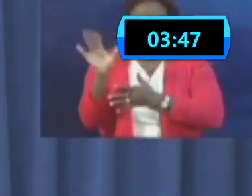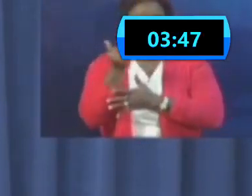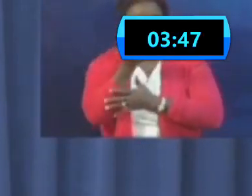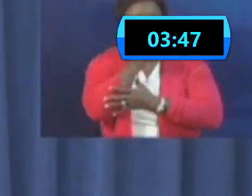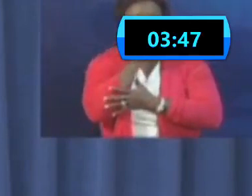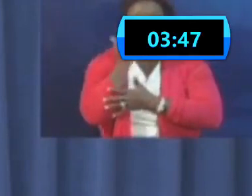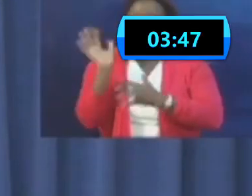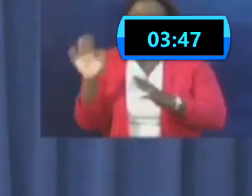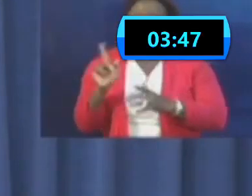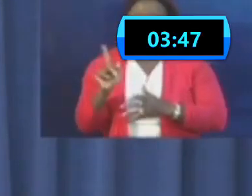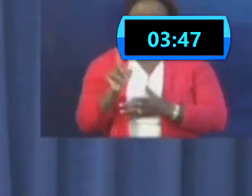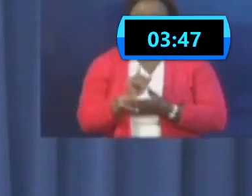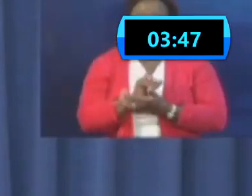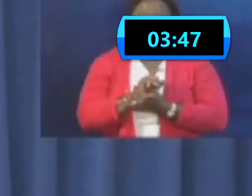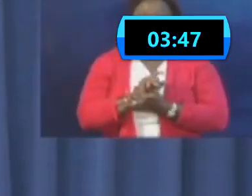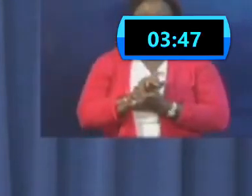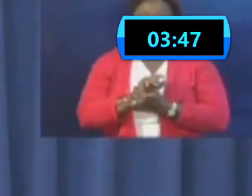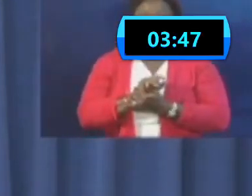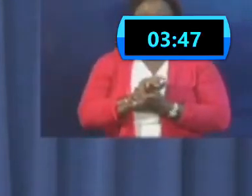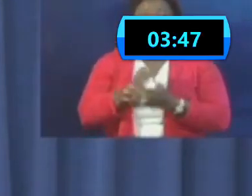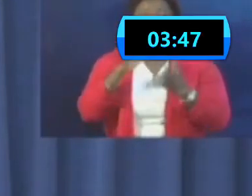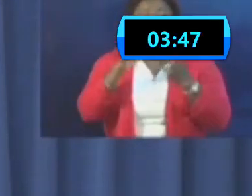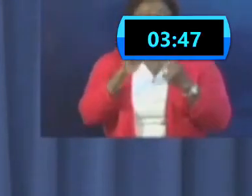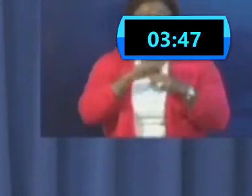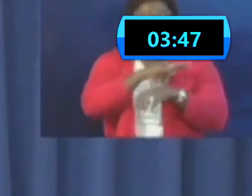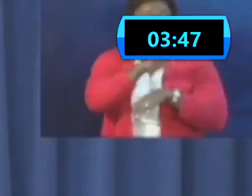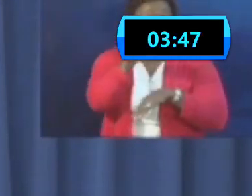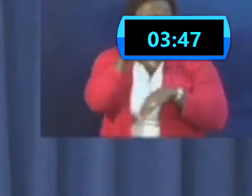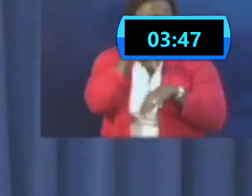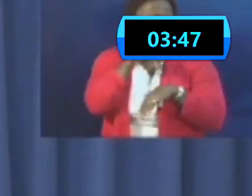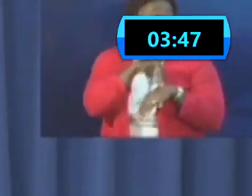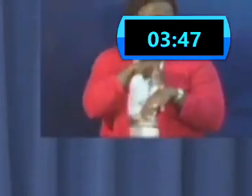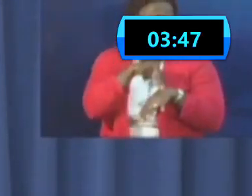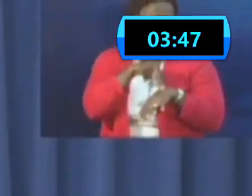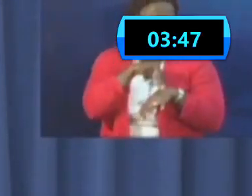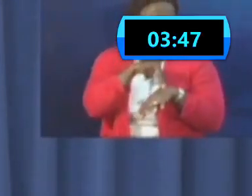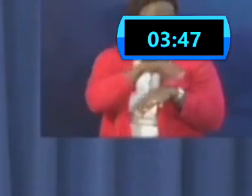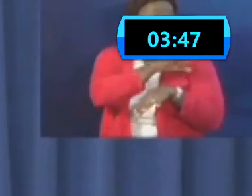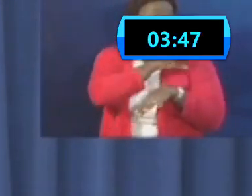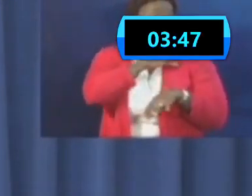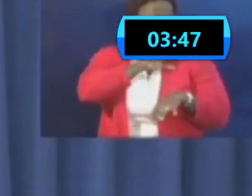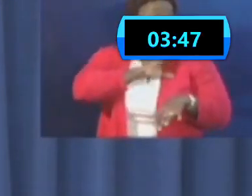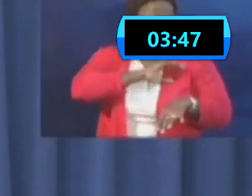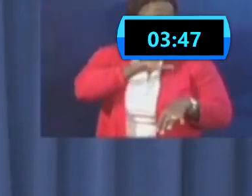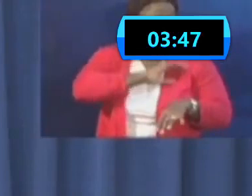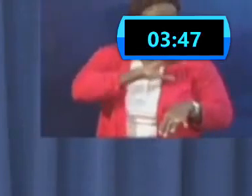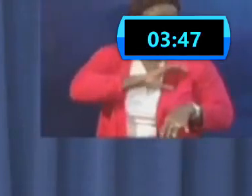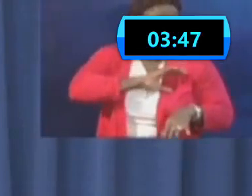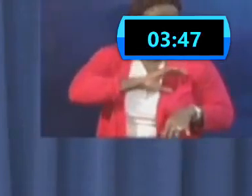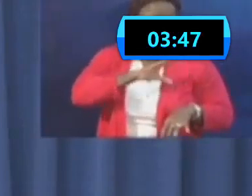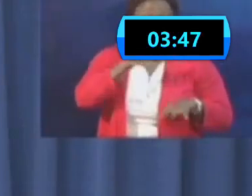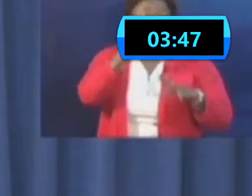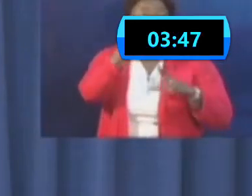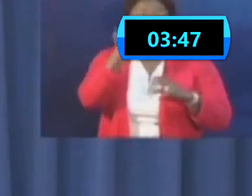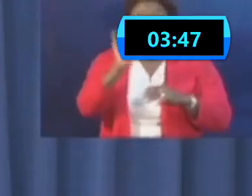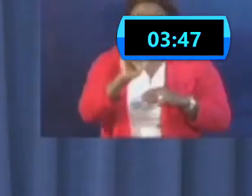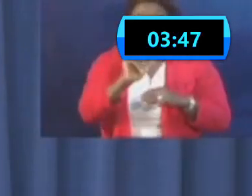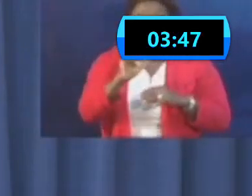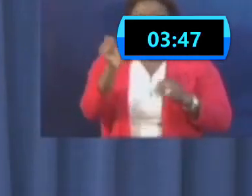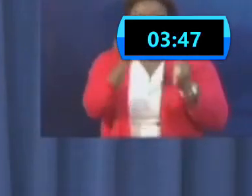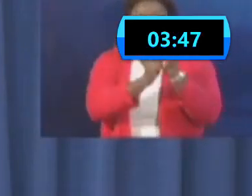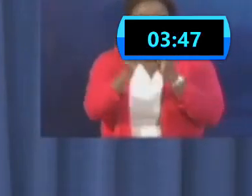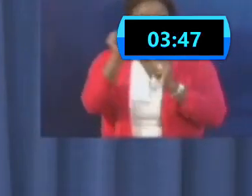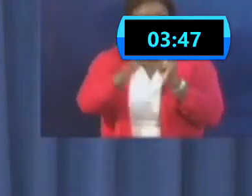They are normal citizens who, like everybody else, is fighting the virus. The positive confirmation is a